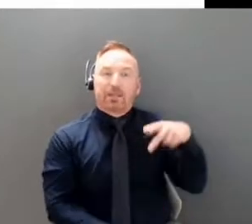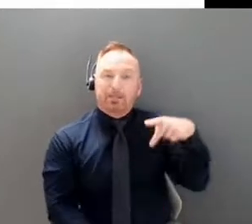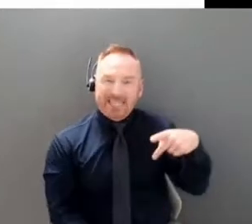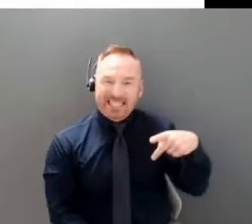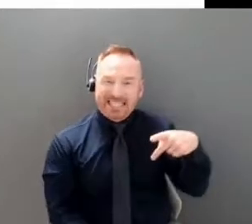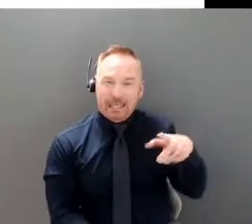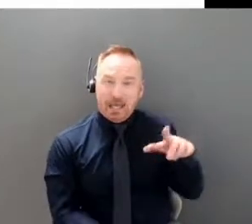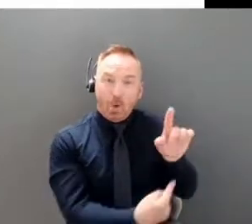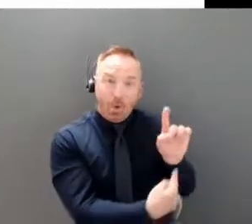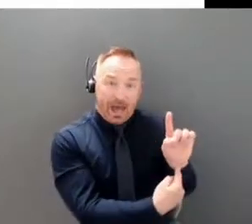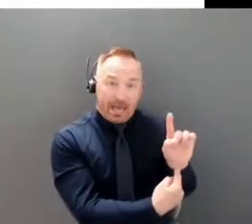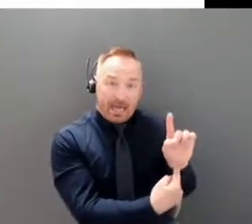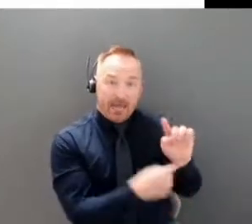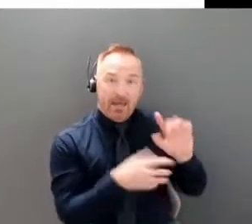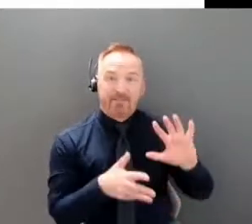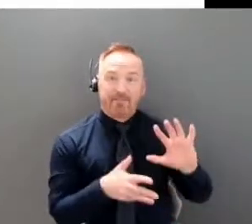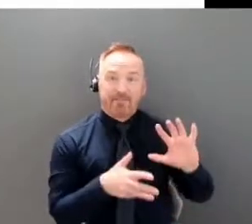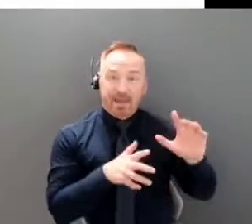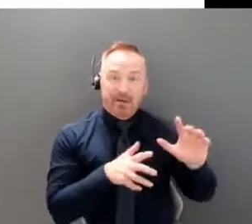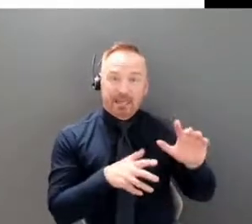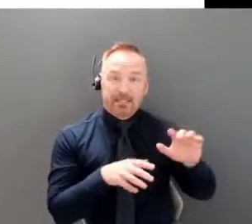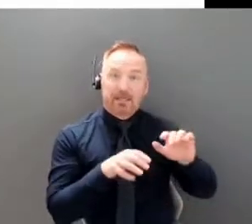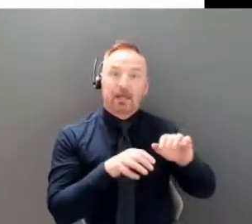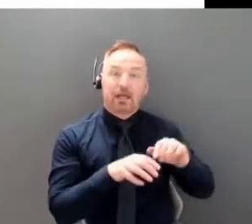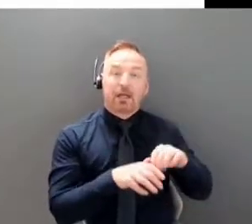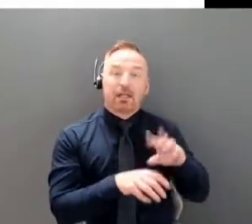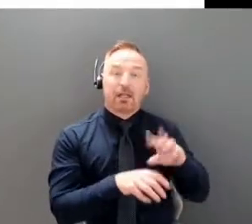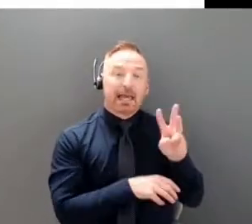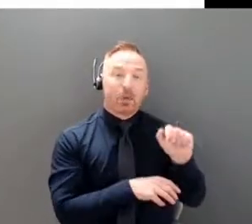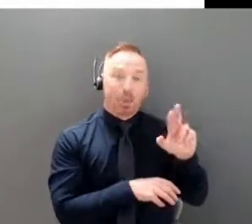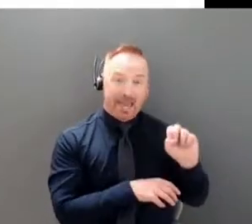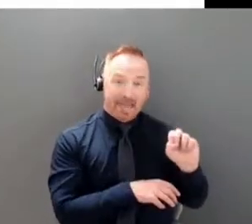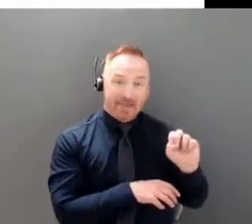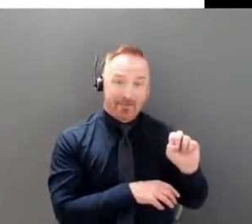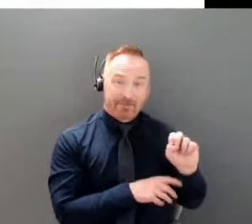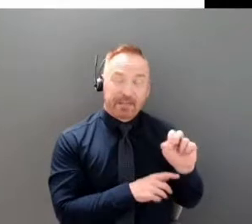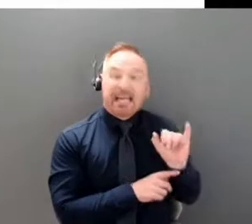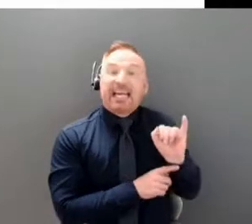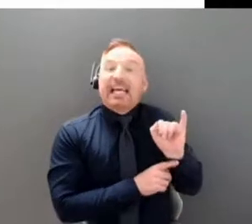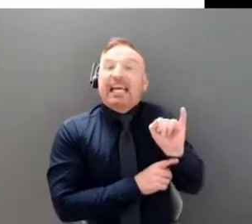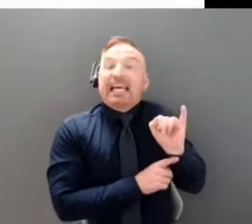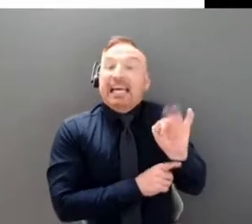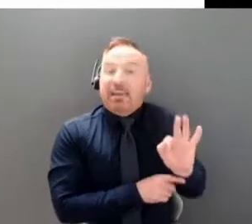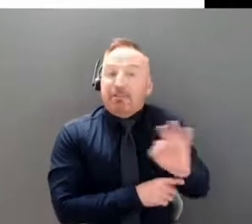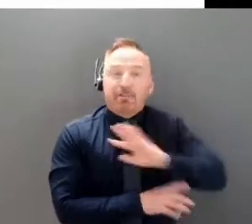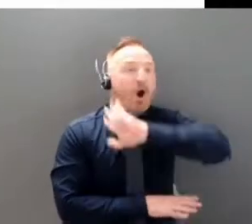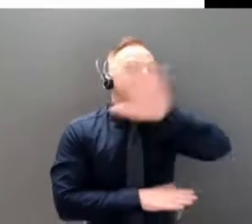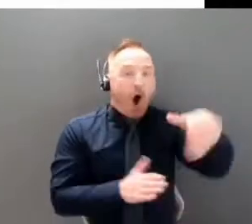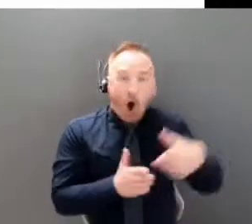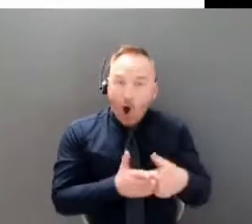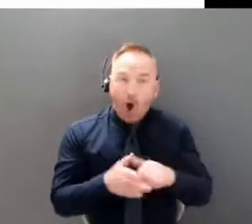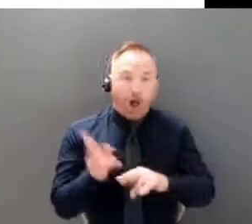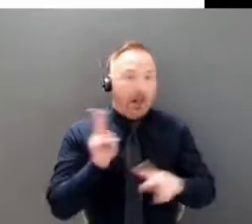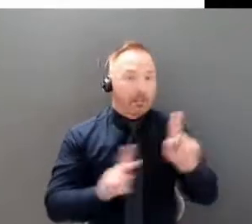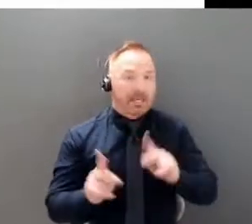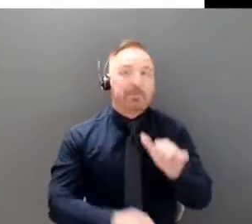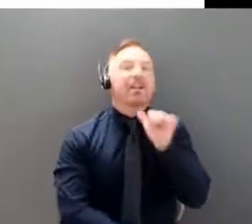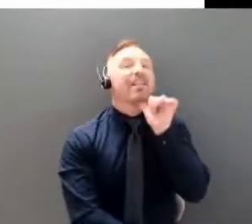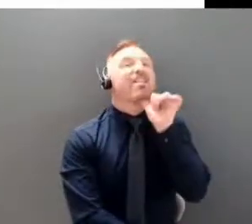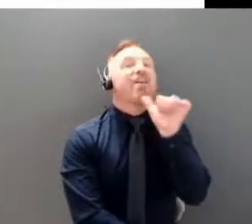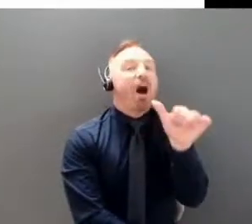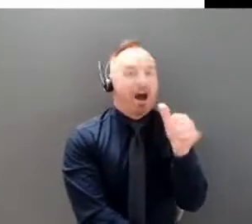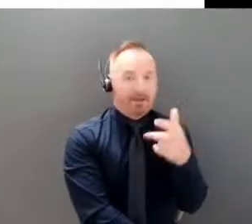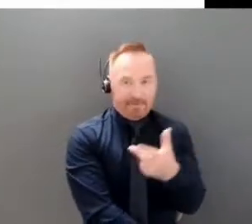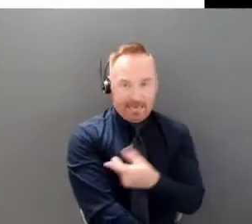wave, if our population was unvaccinated. So you see that instead of talking about hundreds of cases,